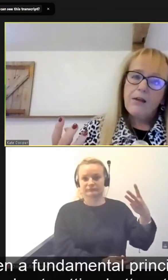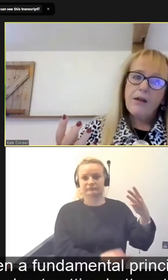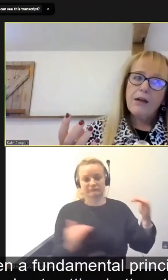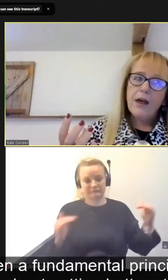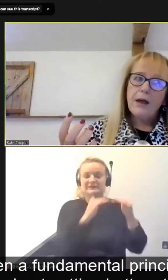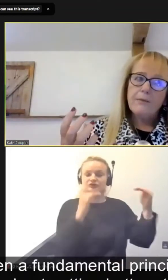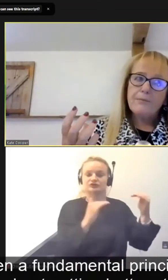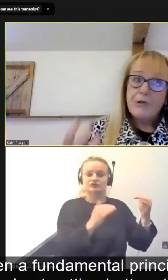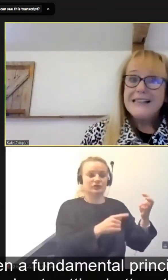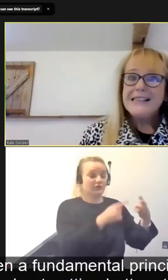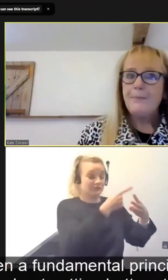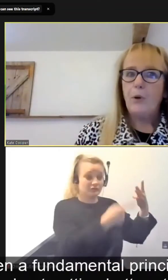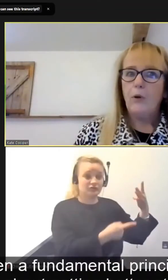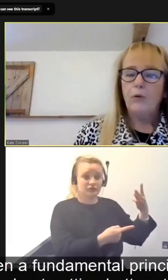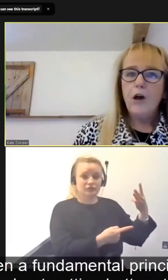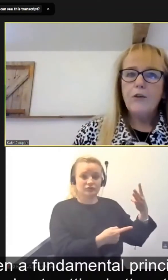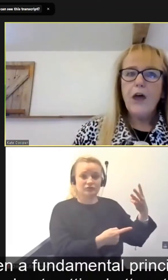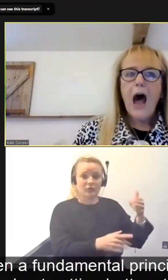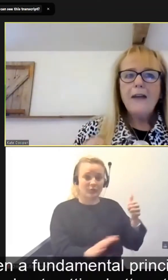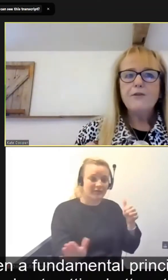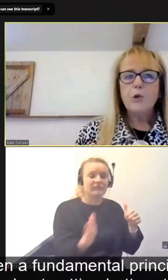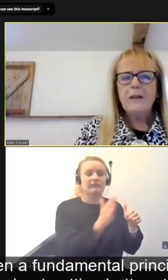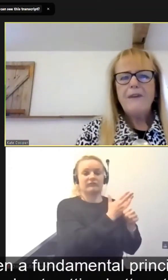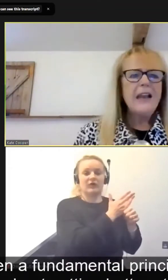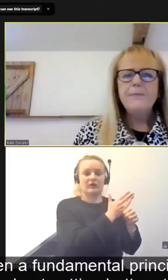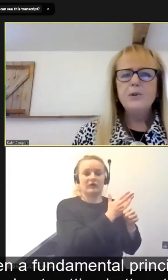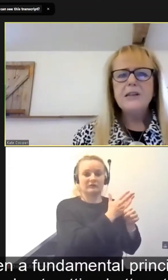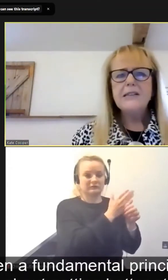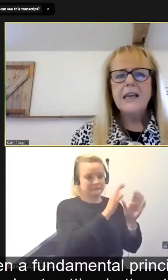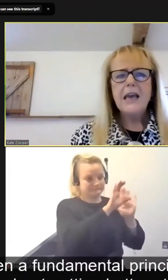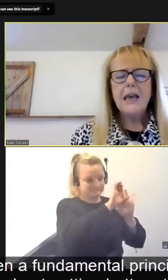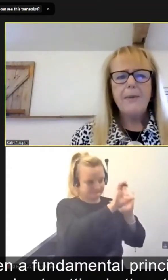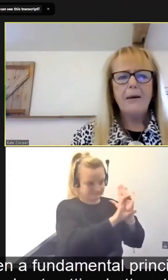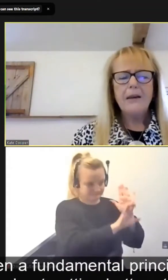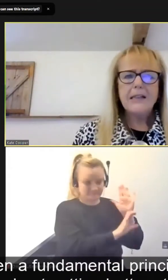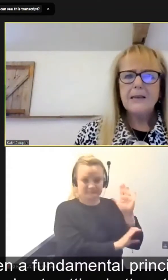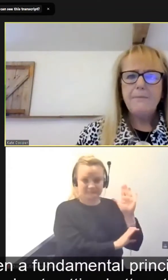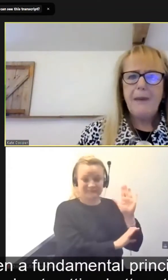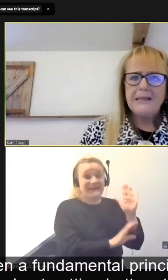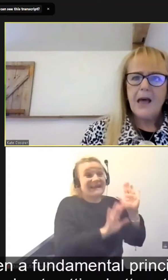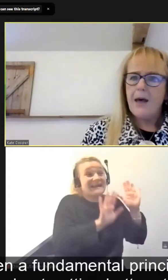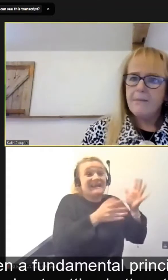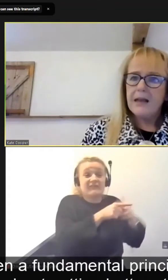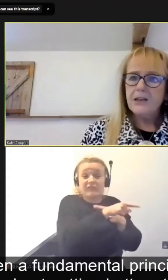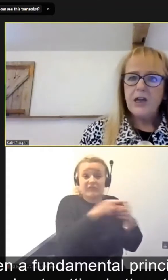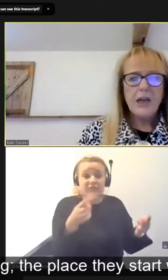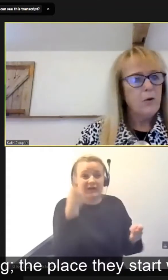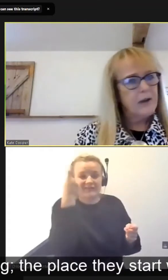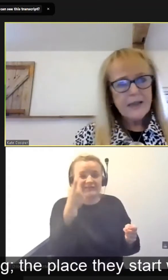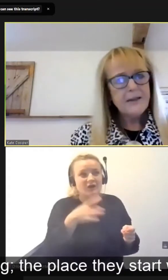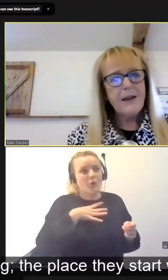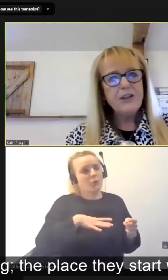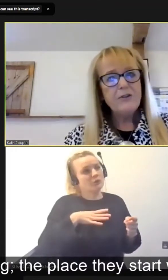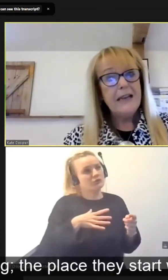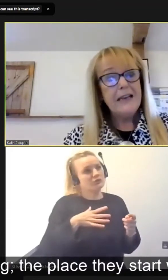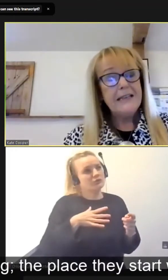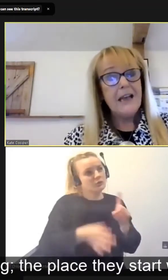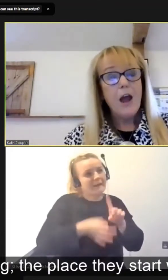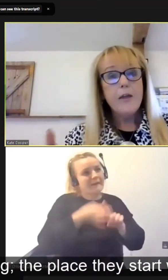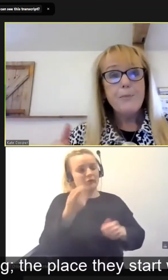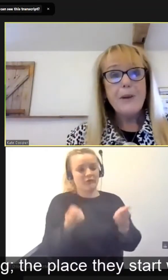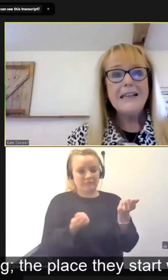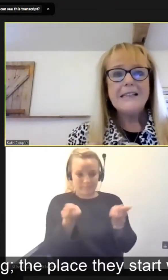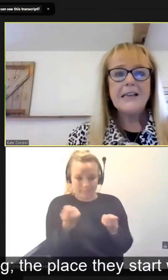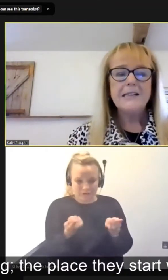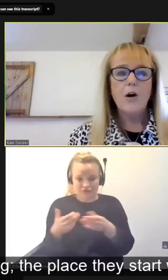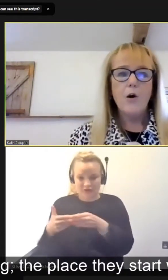principle that I thought if anybody's thinking about getting better at managing or getting better at leading,